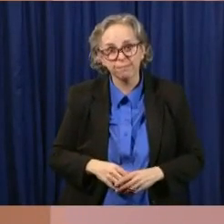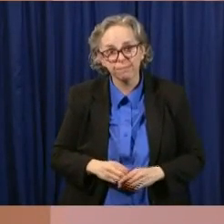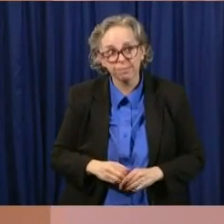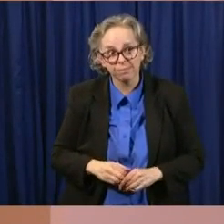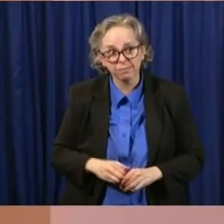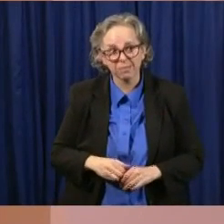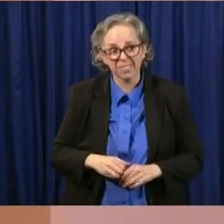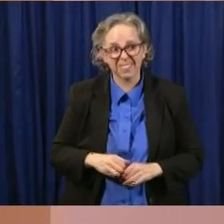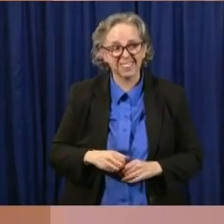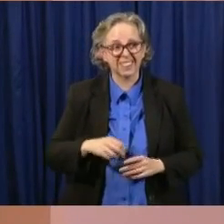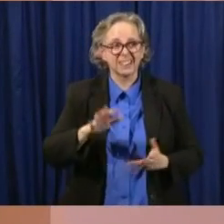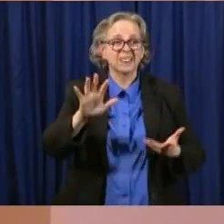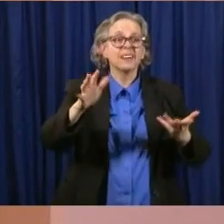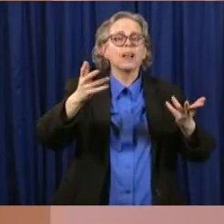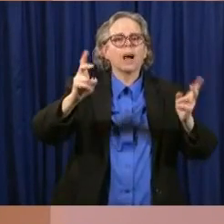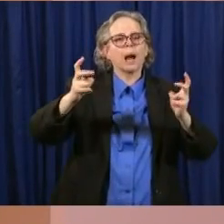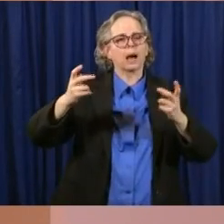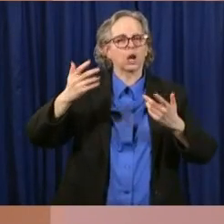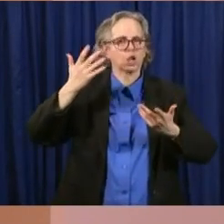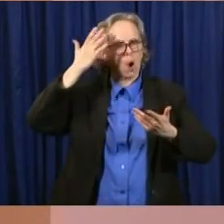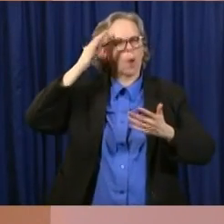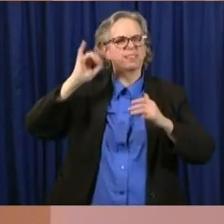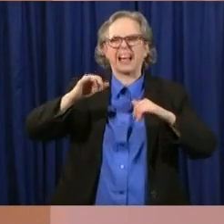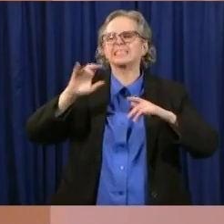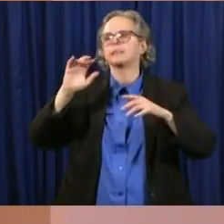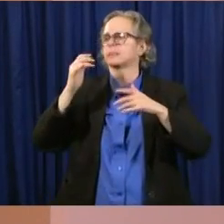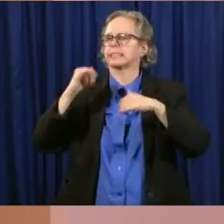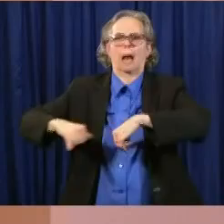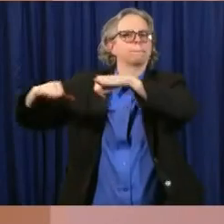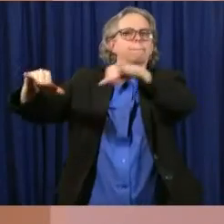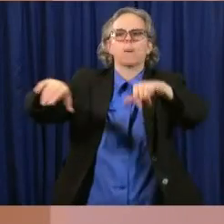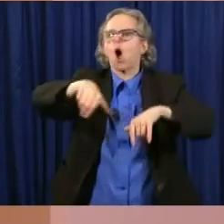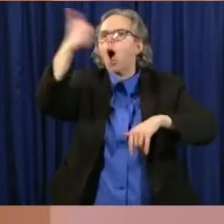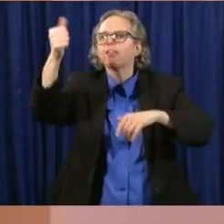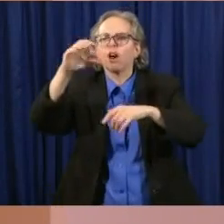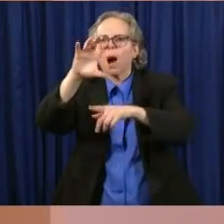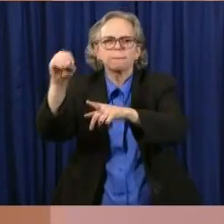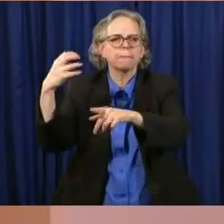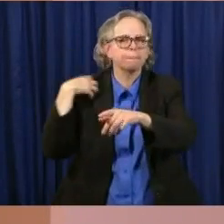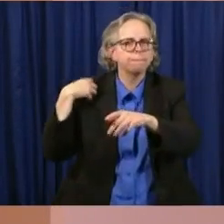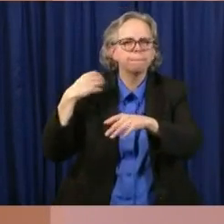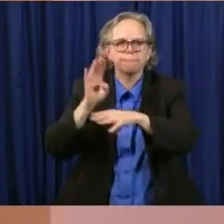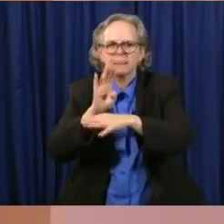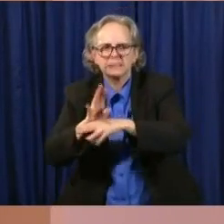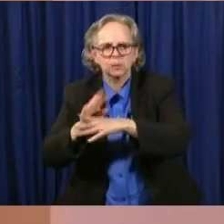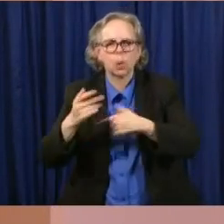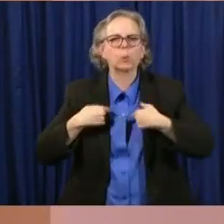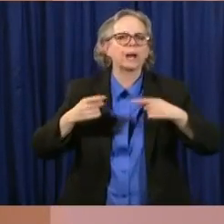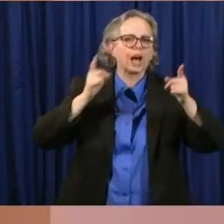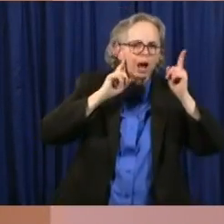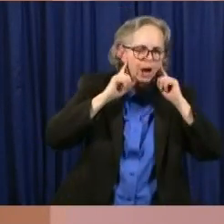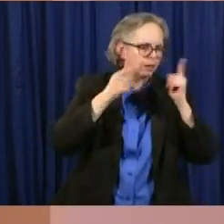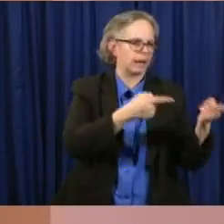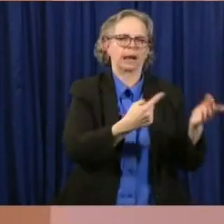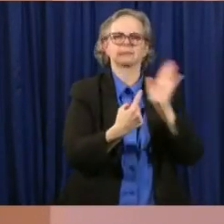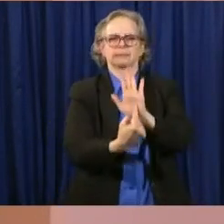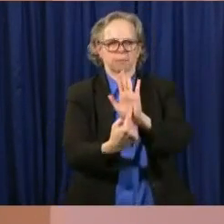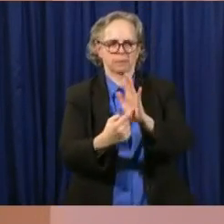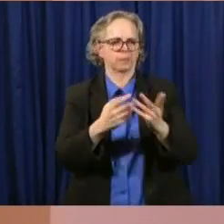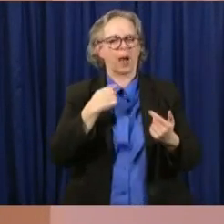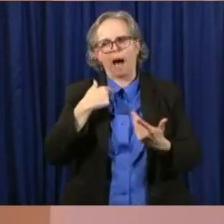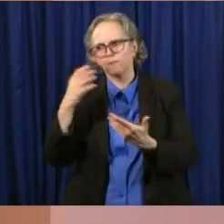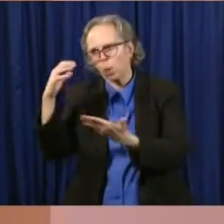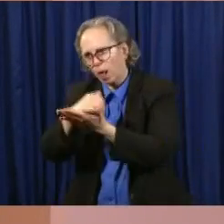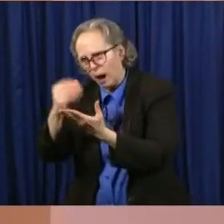from a typical employer, maybe what you're hearing and what is actually happening. And, and in conclusion, when we talk about the people who